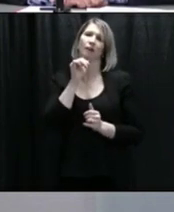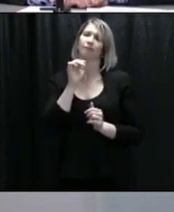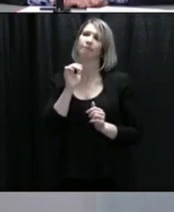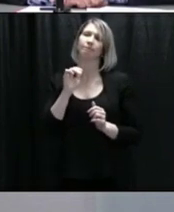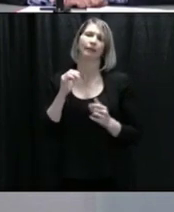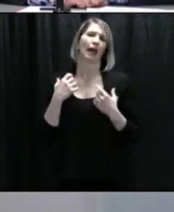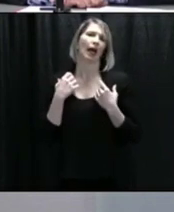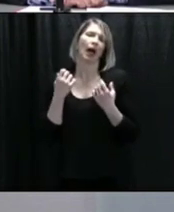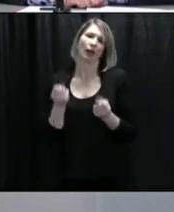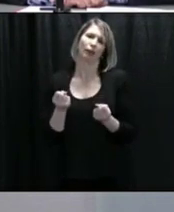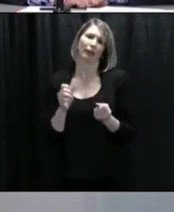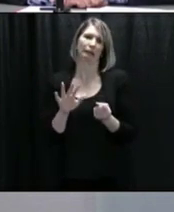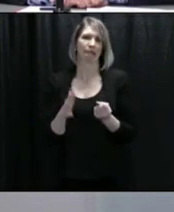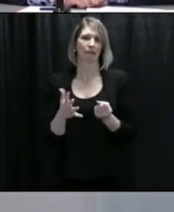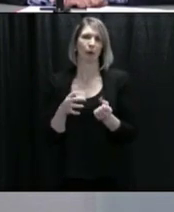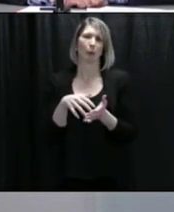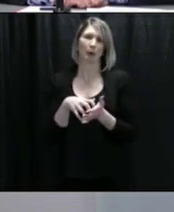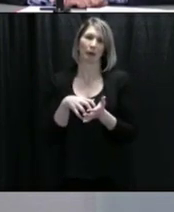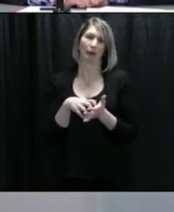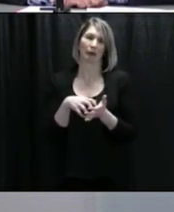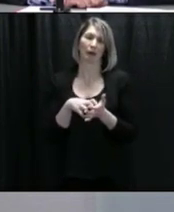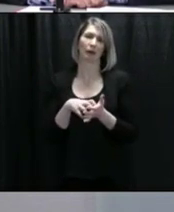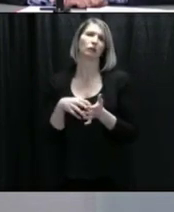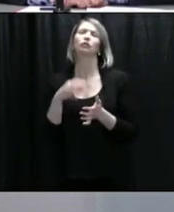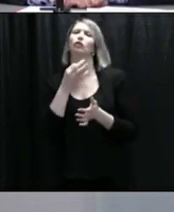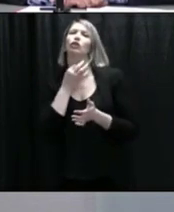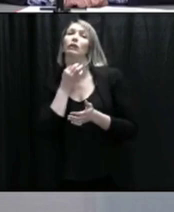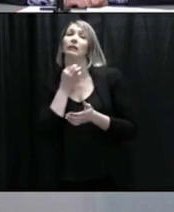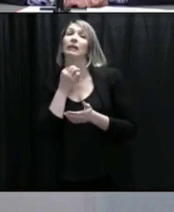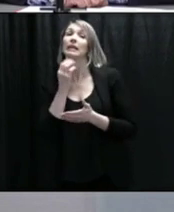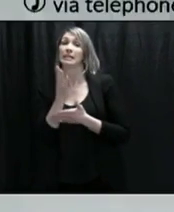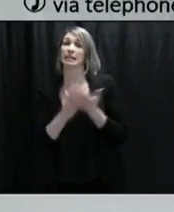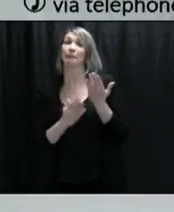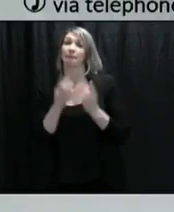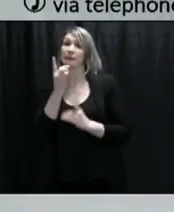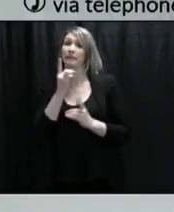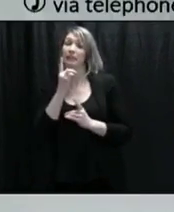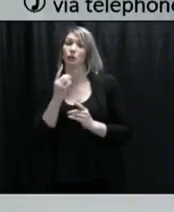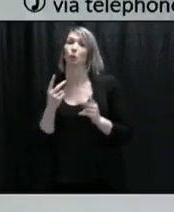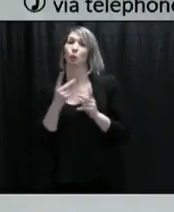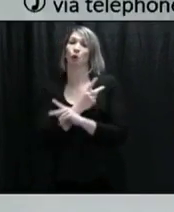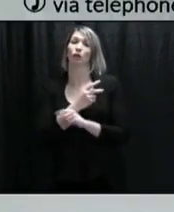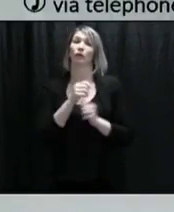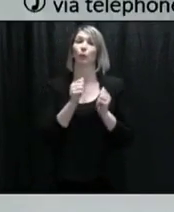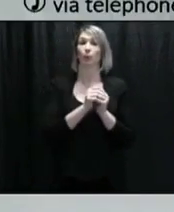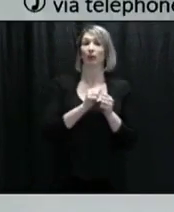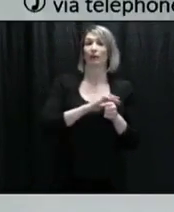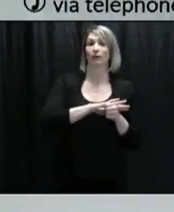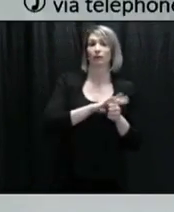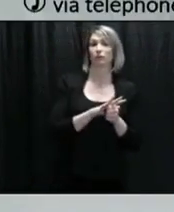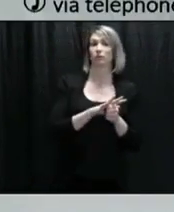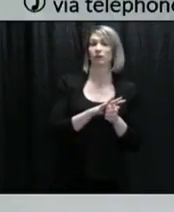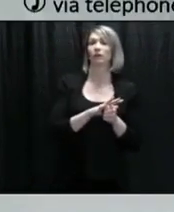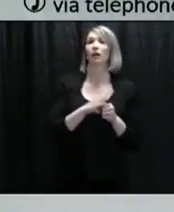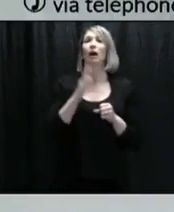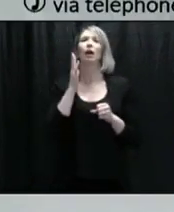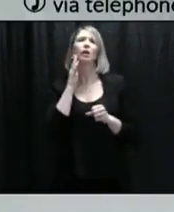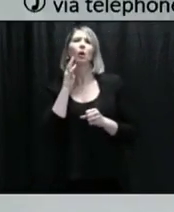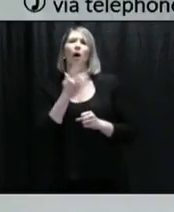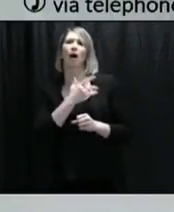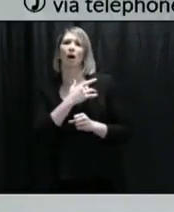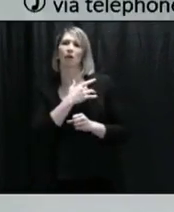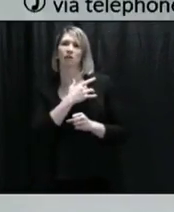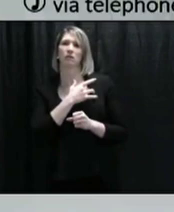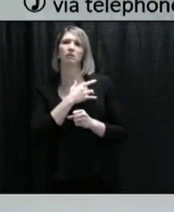Yes, so we know that certain types of harsh and cardiovascular disease can put people at higher risk.